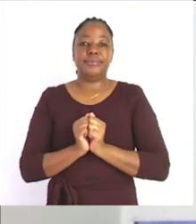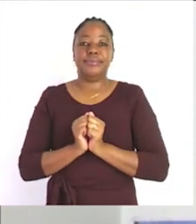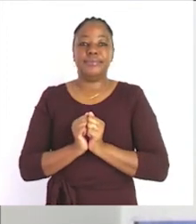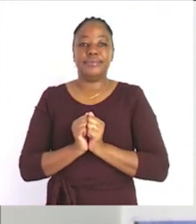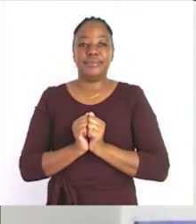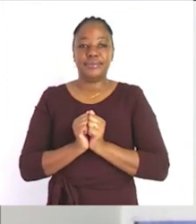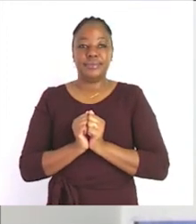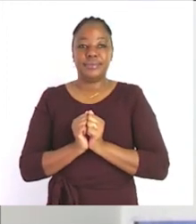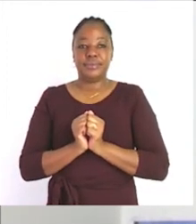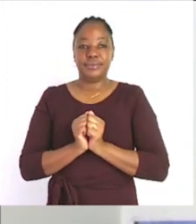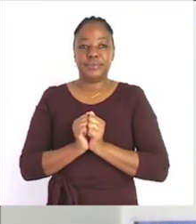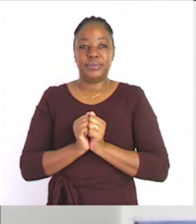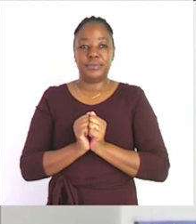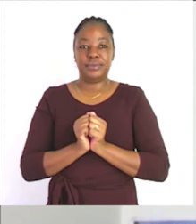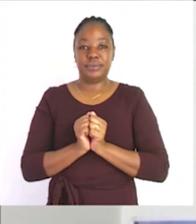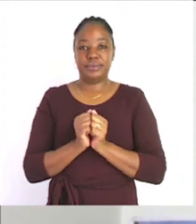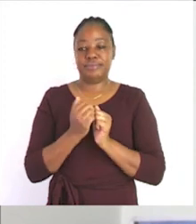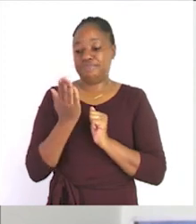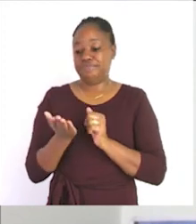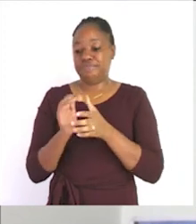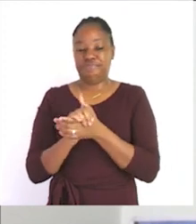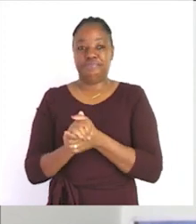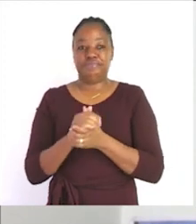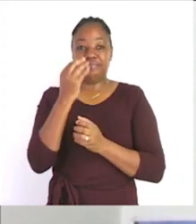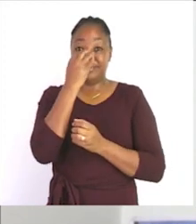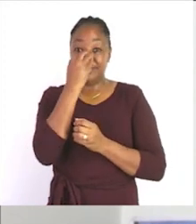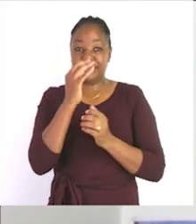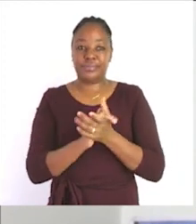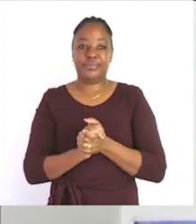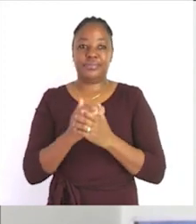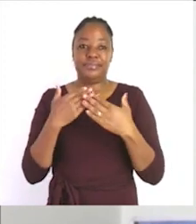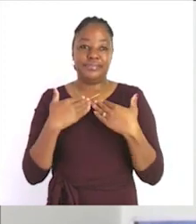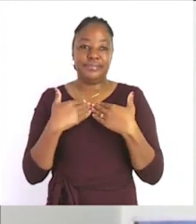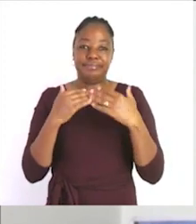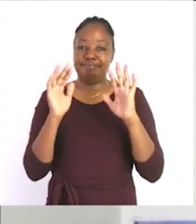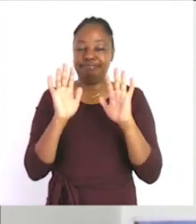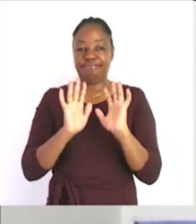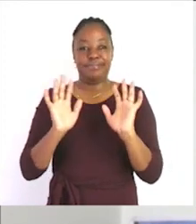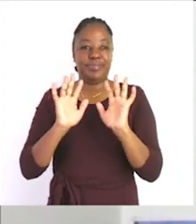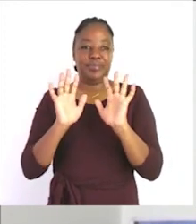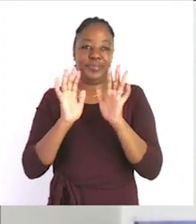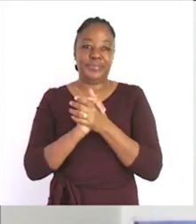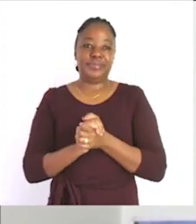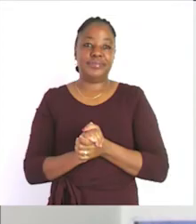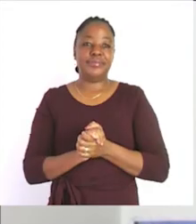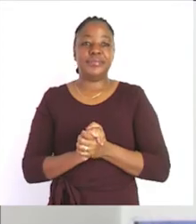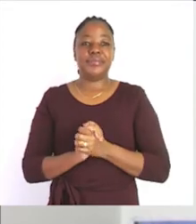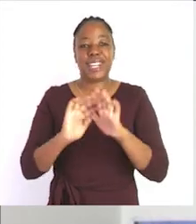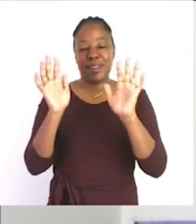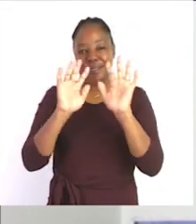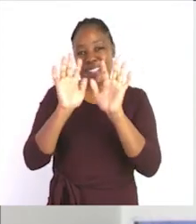so from my friend zashi and i we would like to say